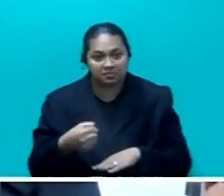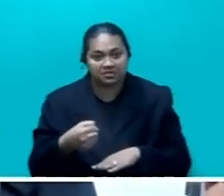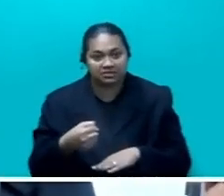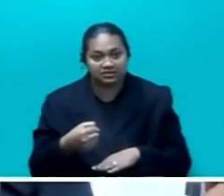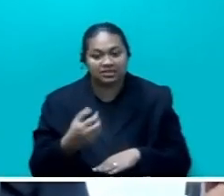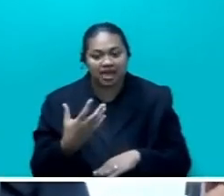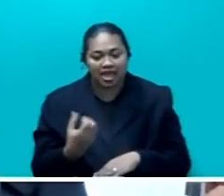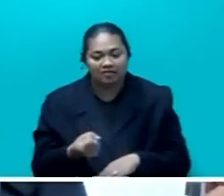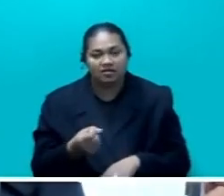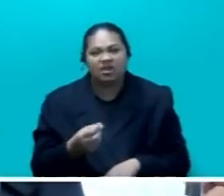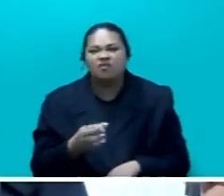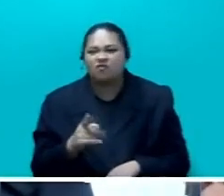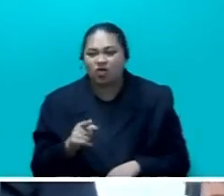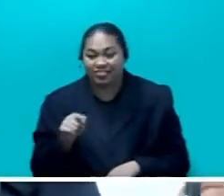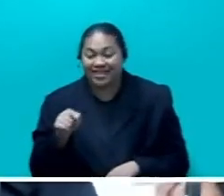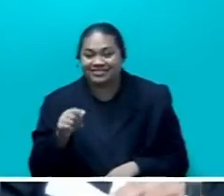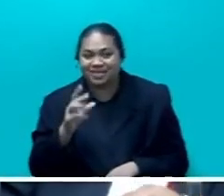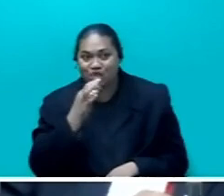request.